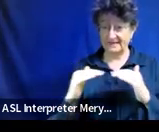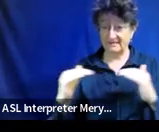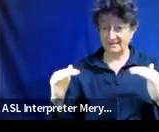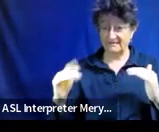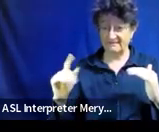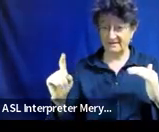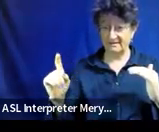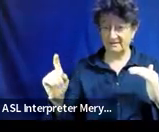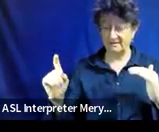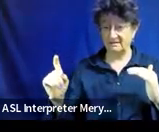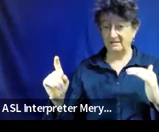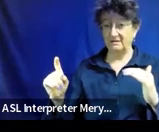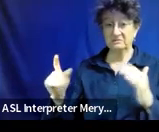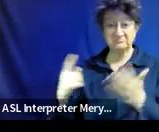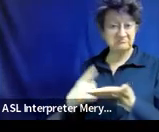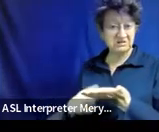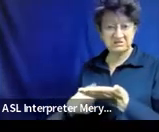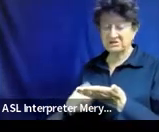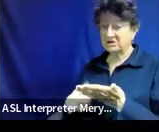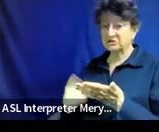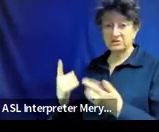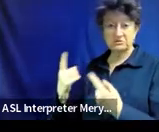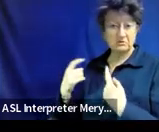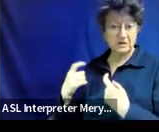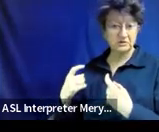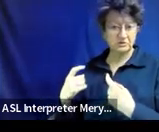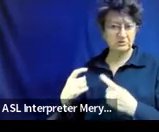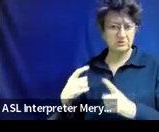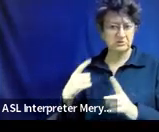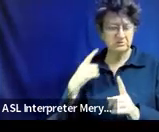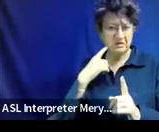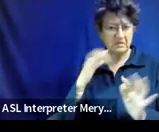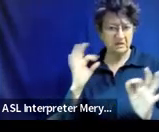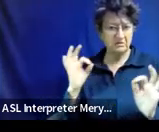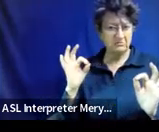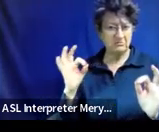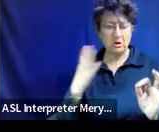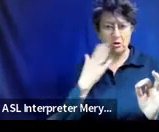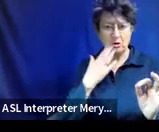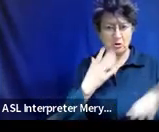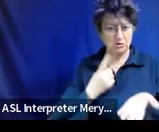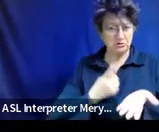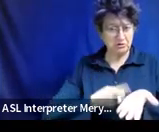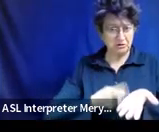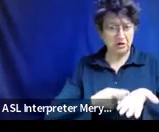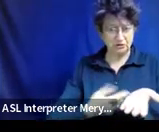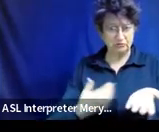questions? I think this is really good discussion to have.